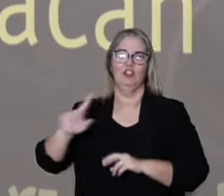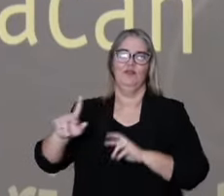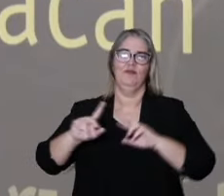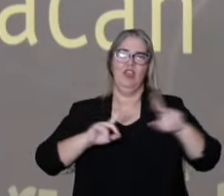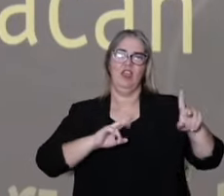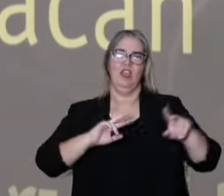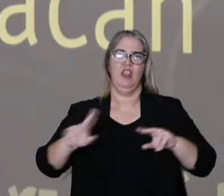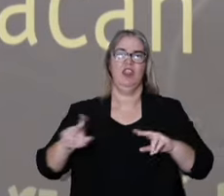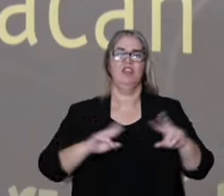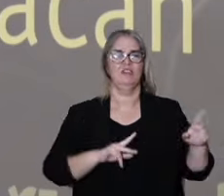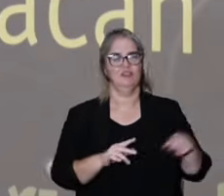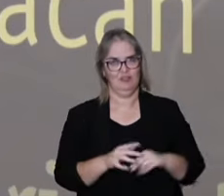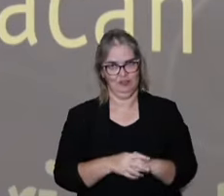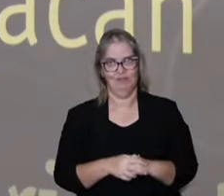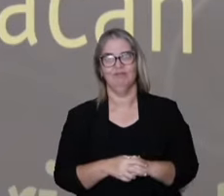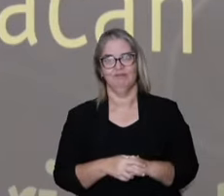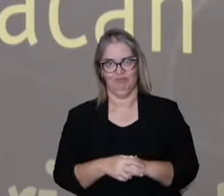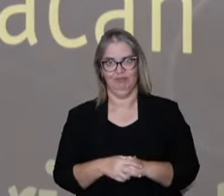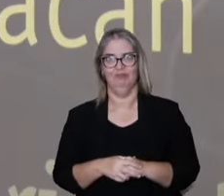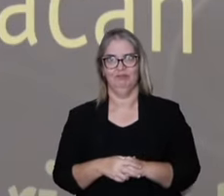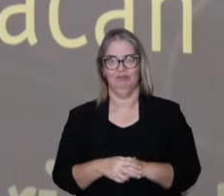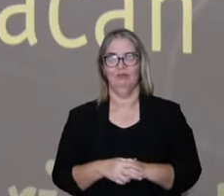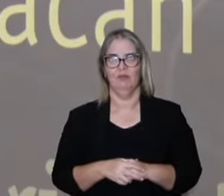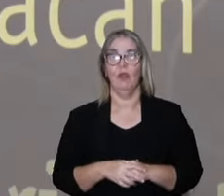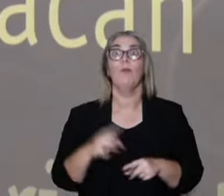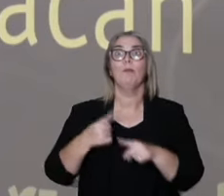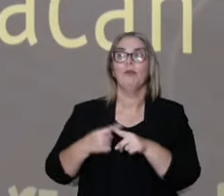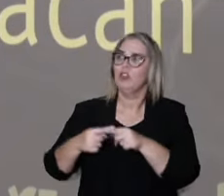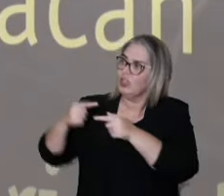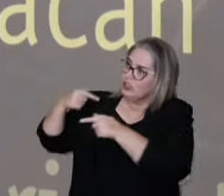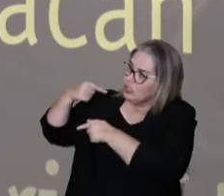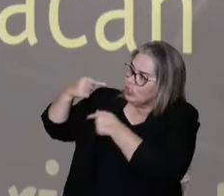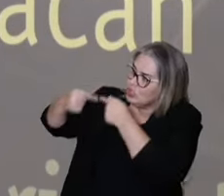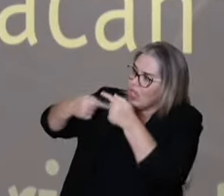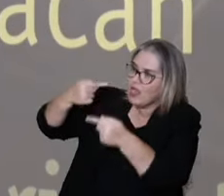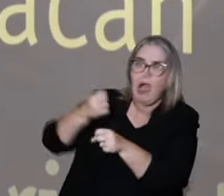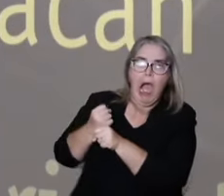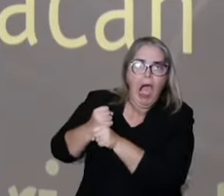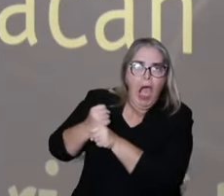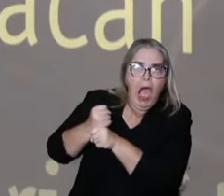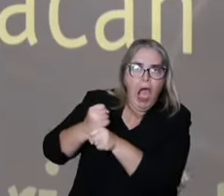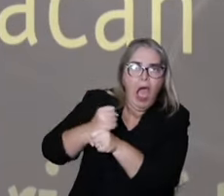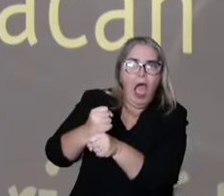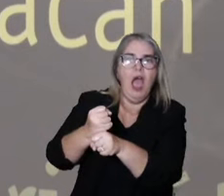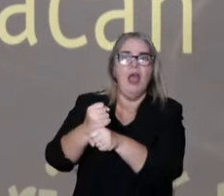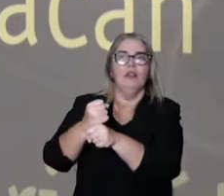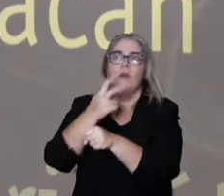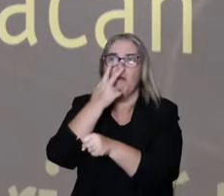we don't learn it. We need to learn about the limits of the knowledge of where it doesn't work.